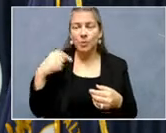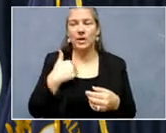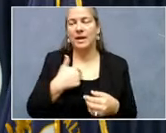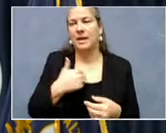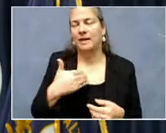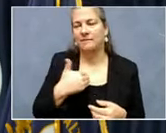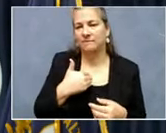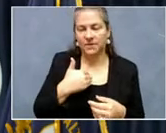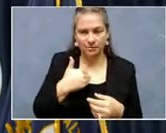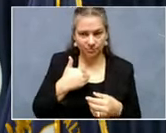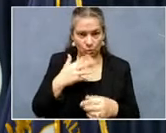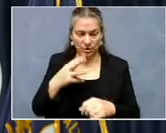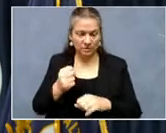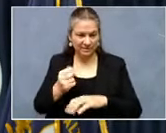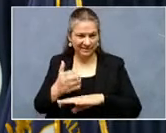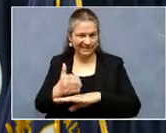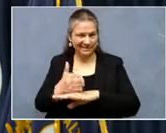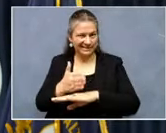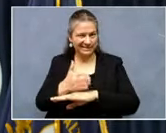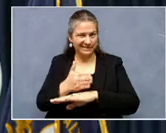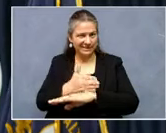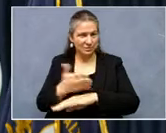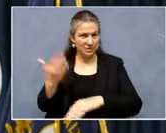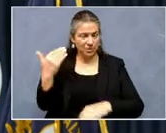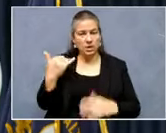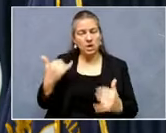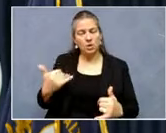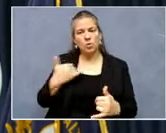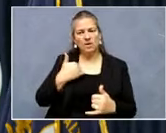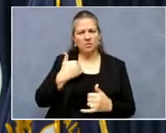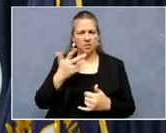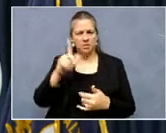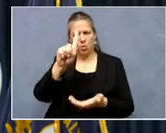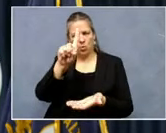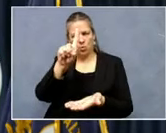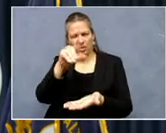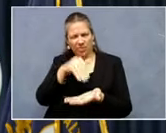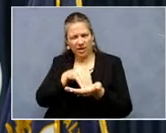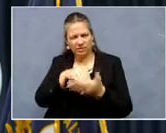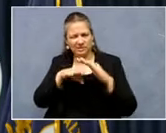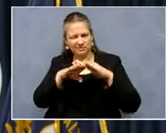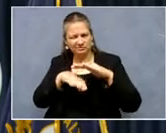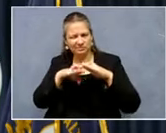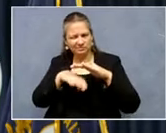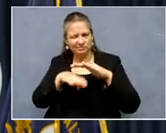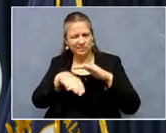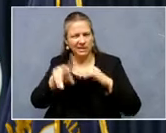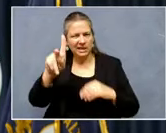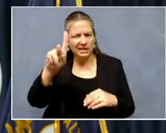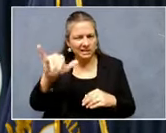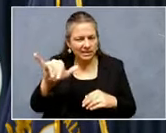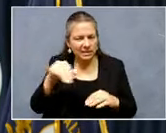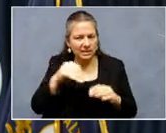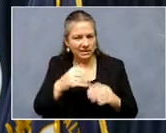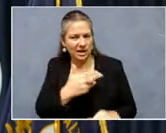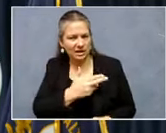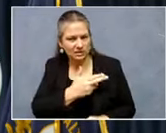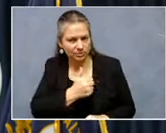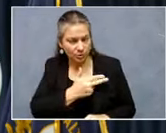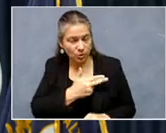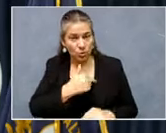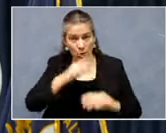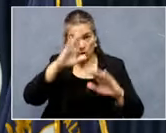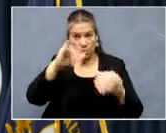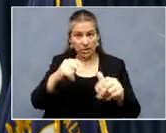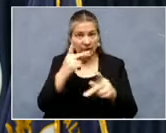in a while in battling COVID. We're under 1,000. Kentuckians hospitalized now, and we hope that continues to decrease, and we are